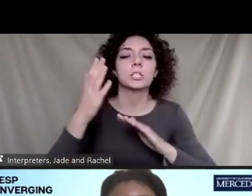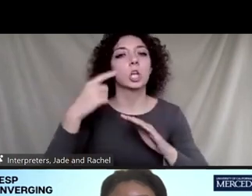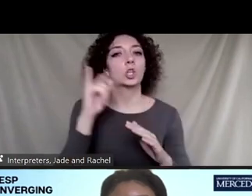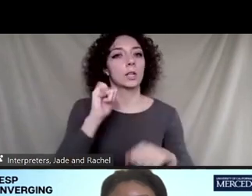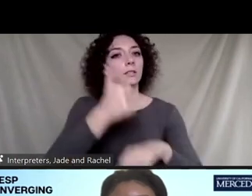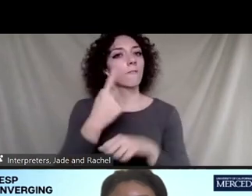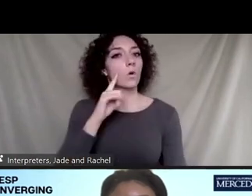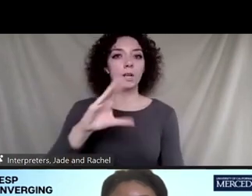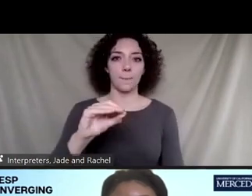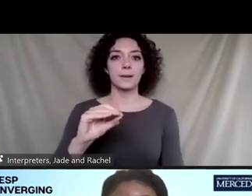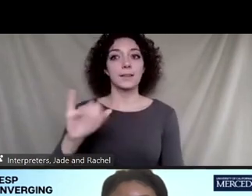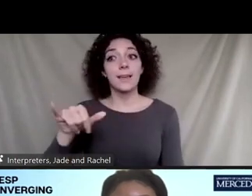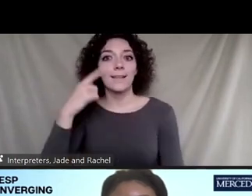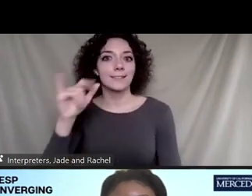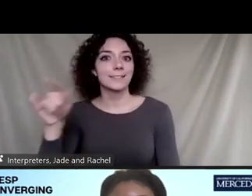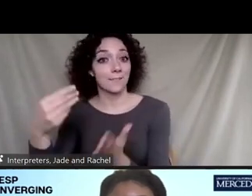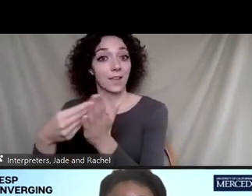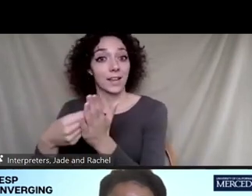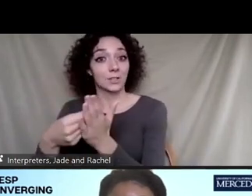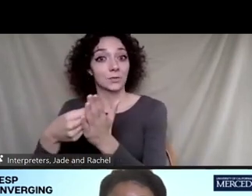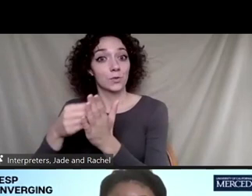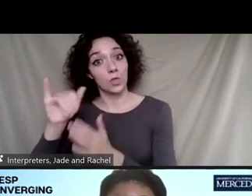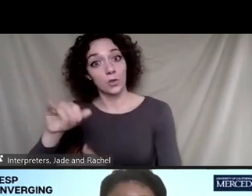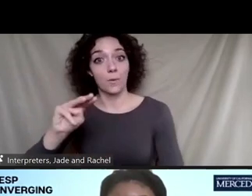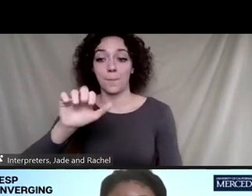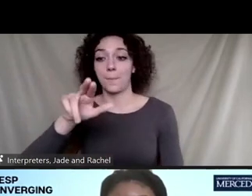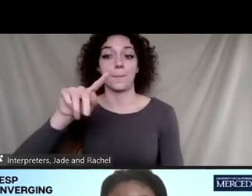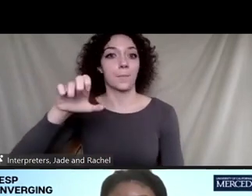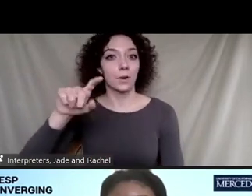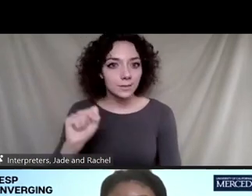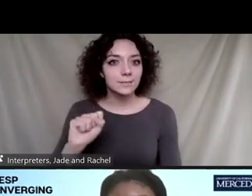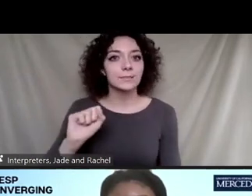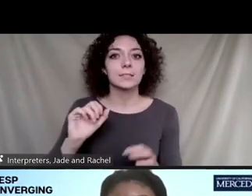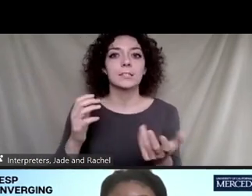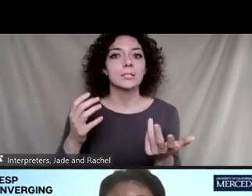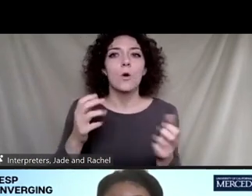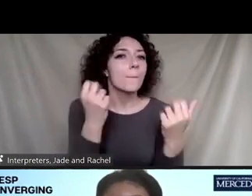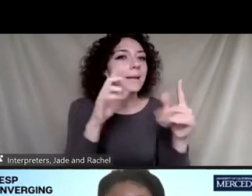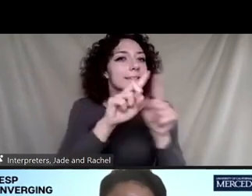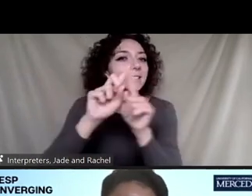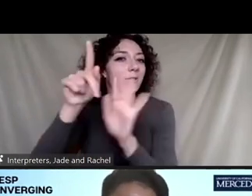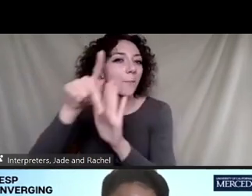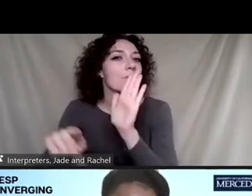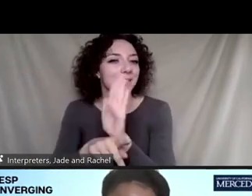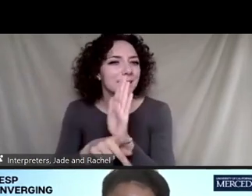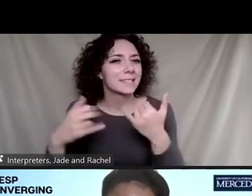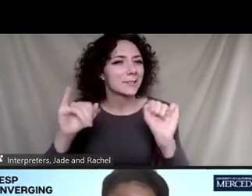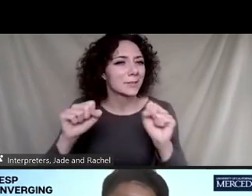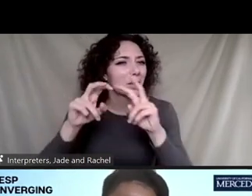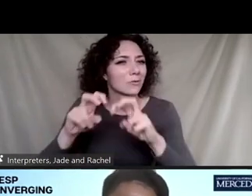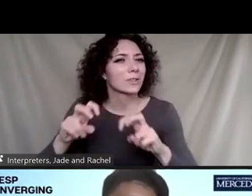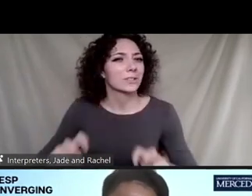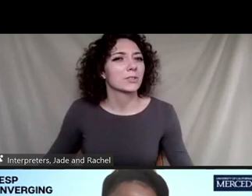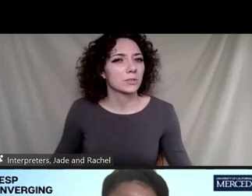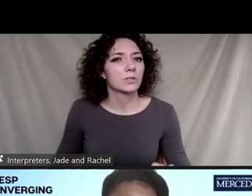in some of the financial markets. So there's lots of policy levers out there that have not been exploited yet at that scale, let alone at the individual